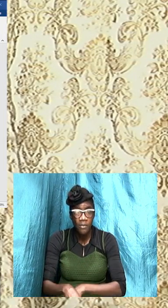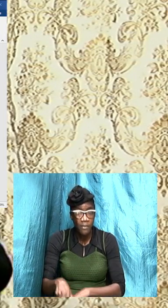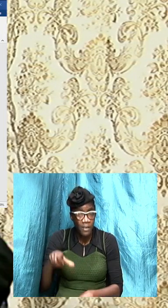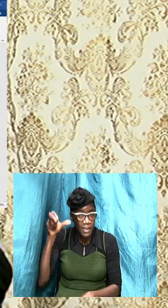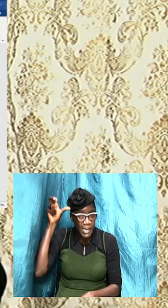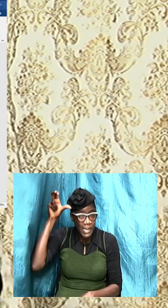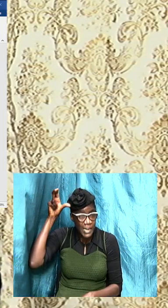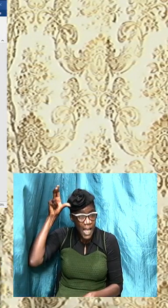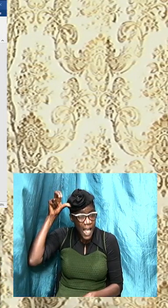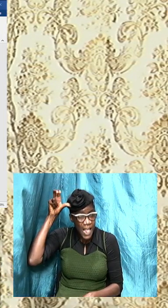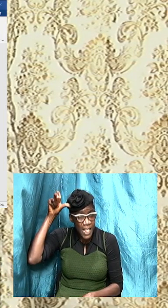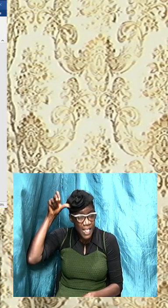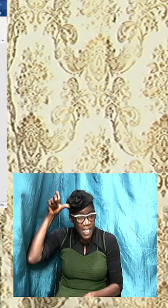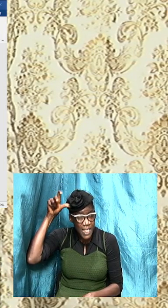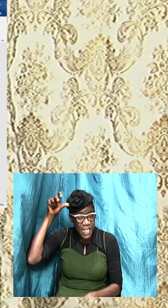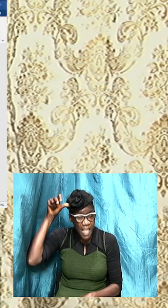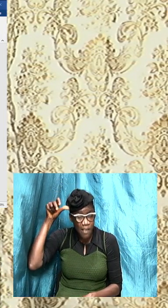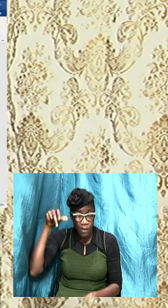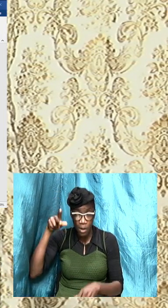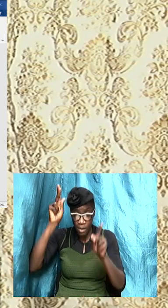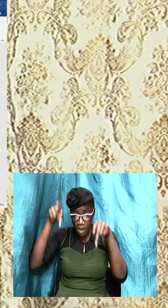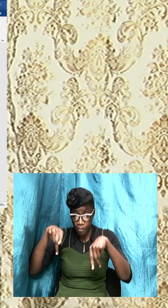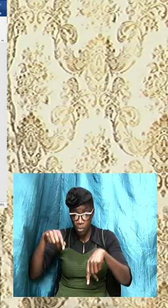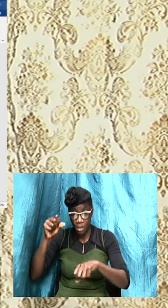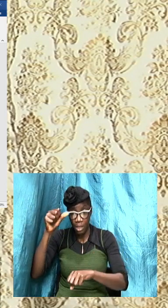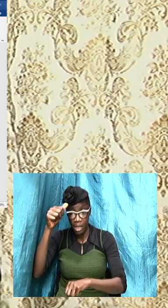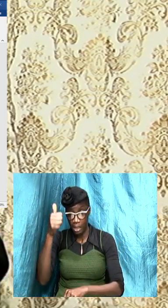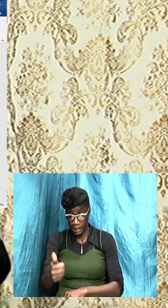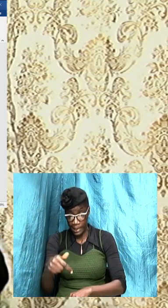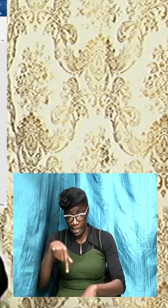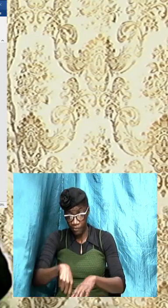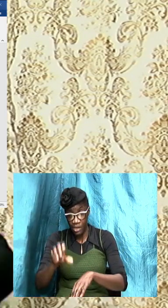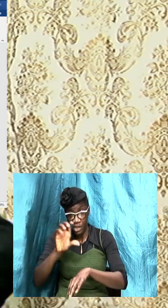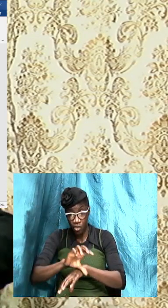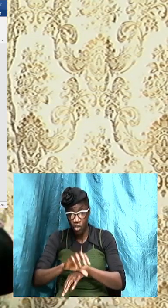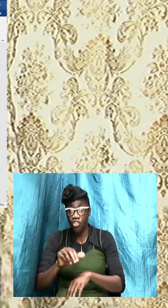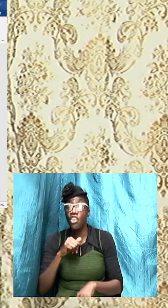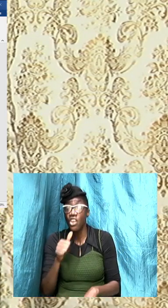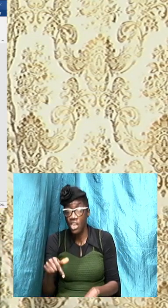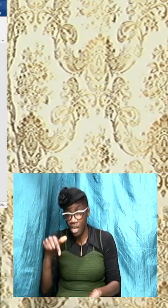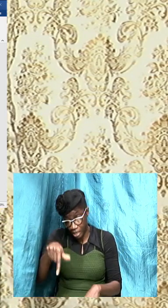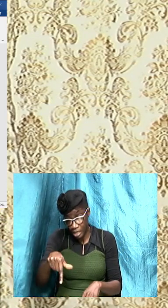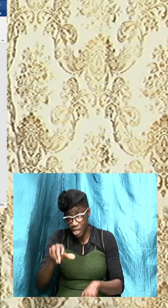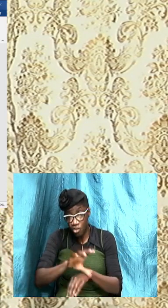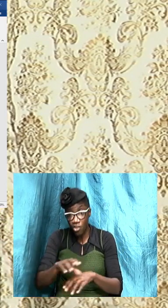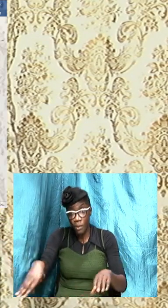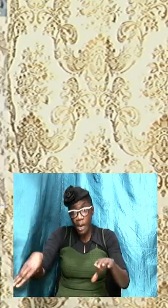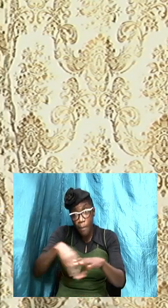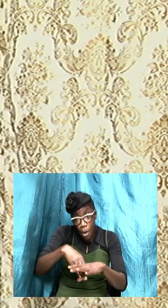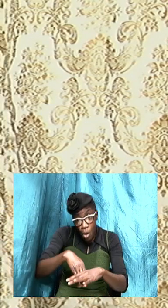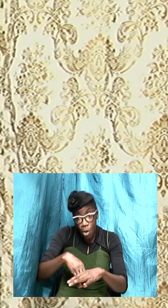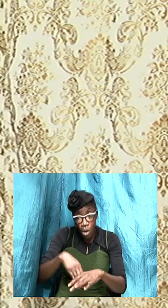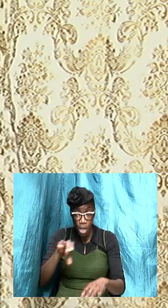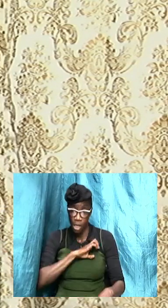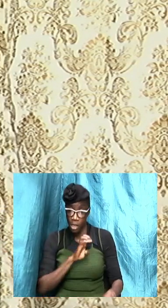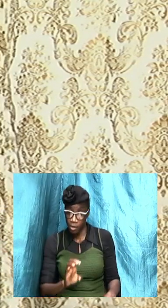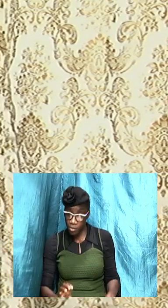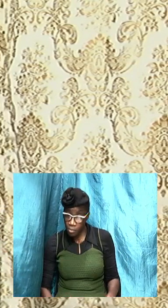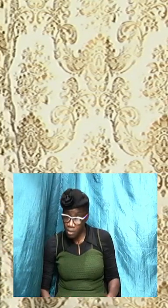that put themselves in the church they are not in the church but they are among the saints to